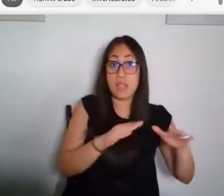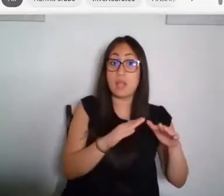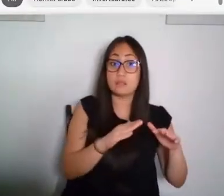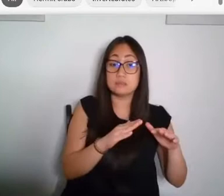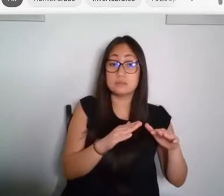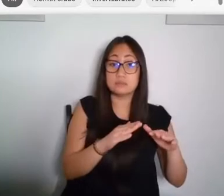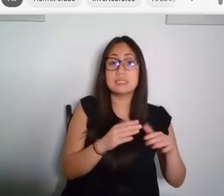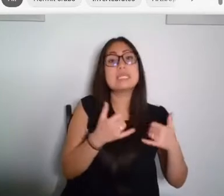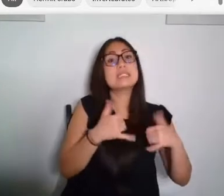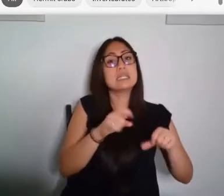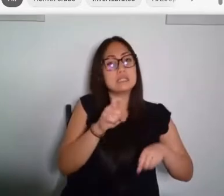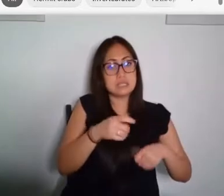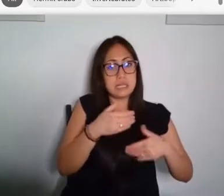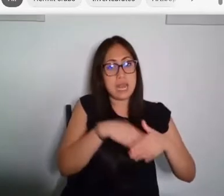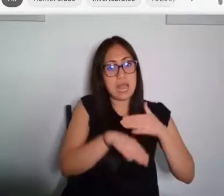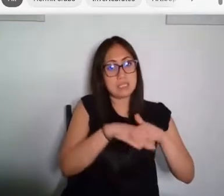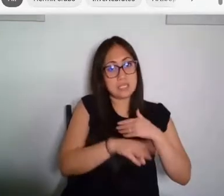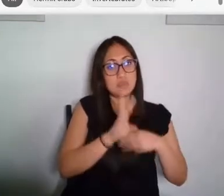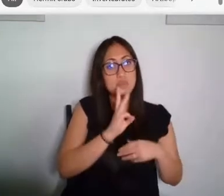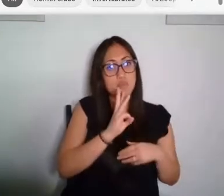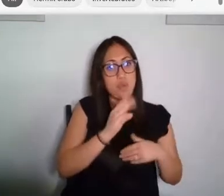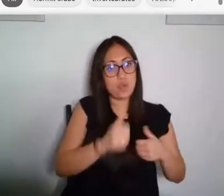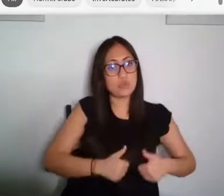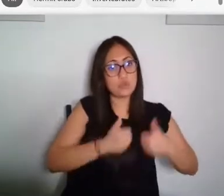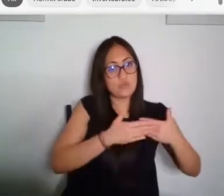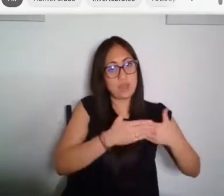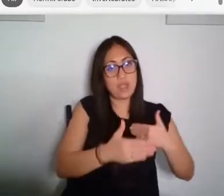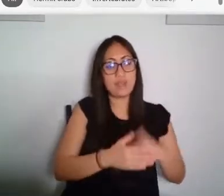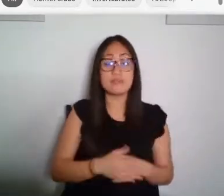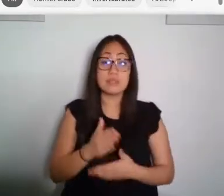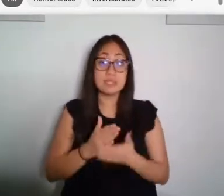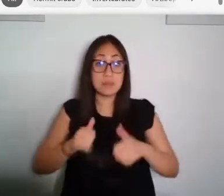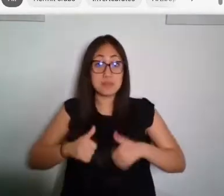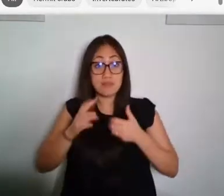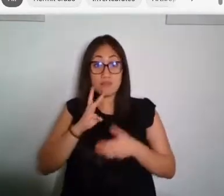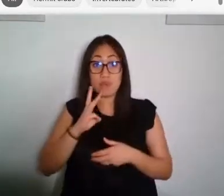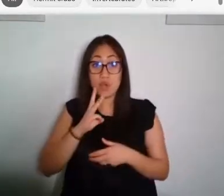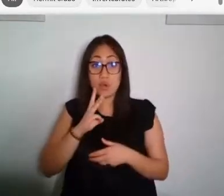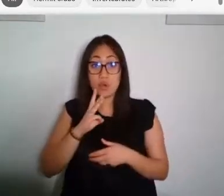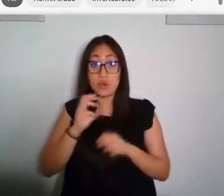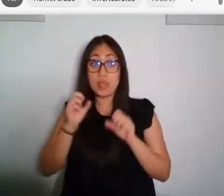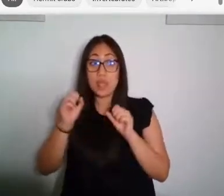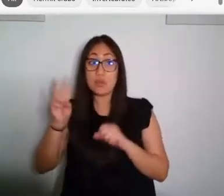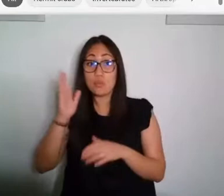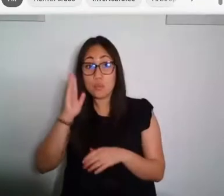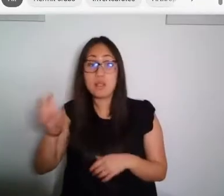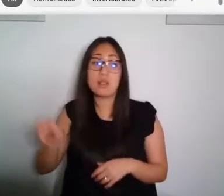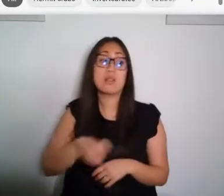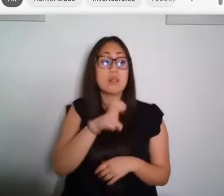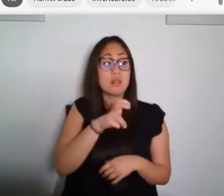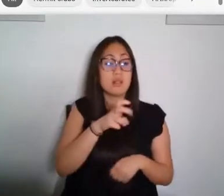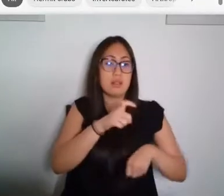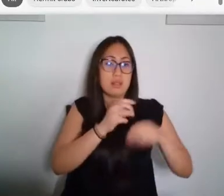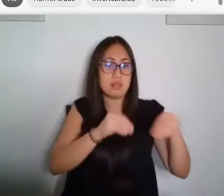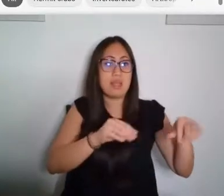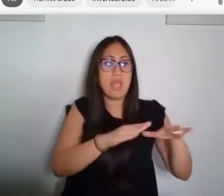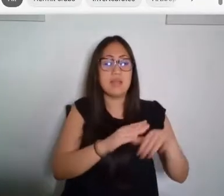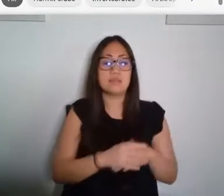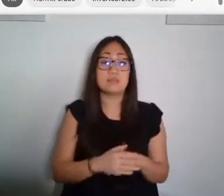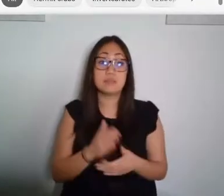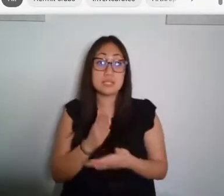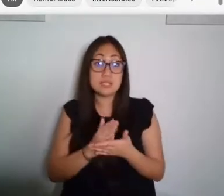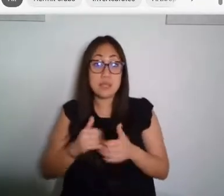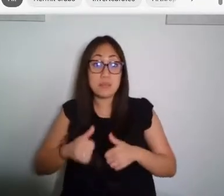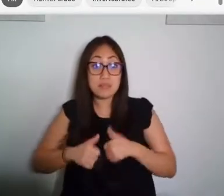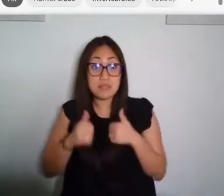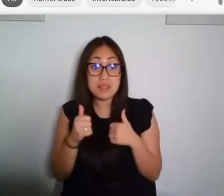still need access to water to survive. Some live in water, though they can venture onto land in short spurts. Some live in the deep ocean and are